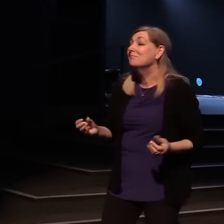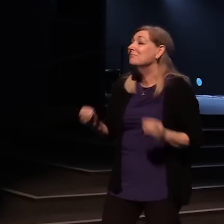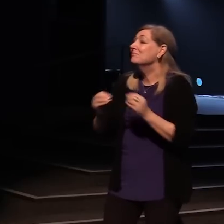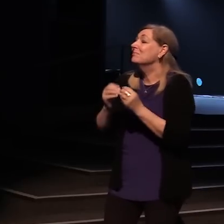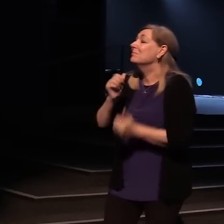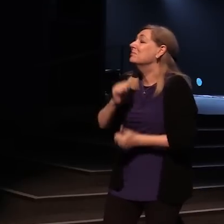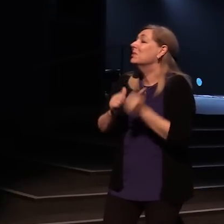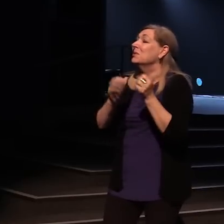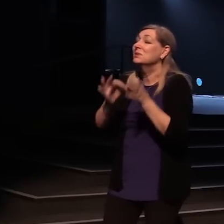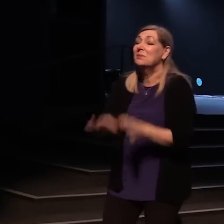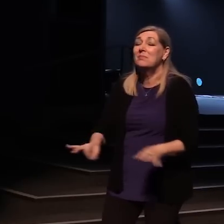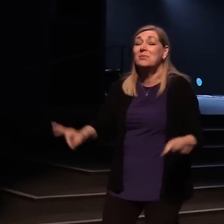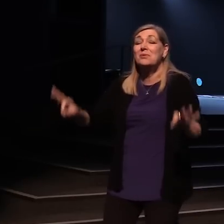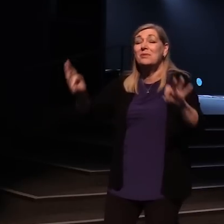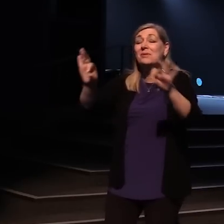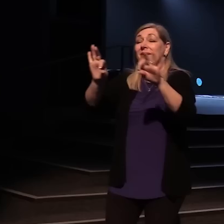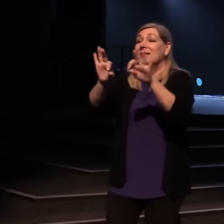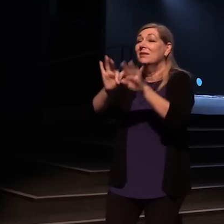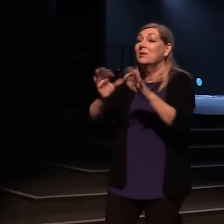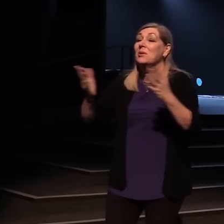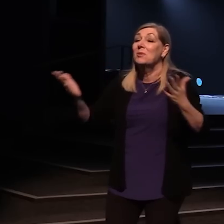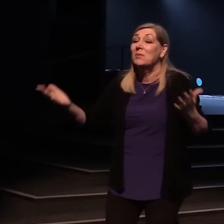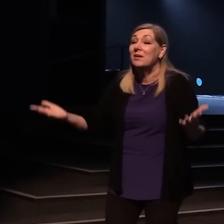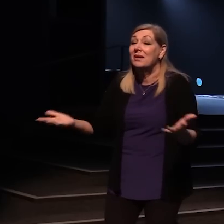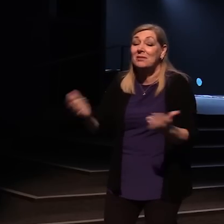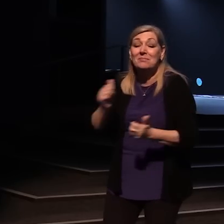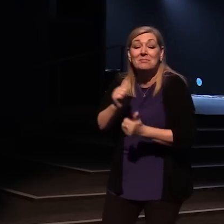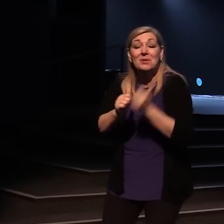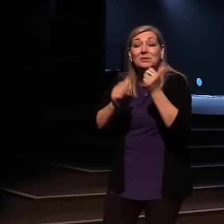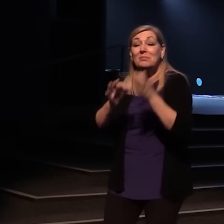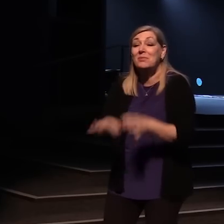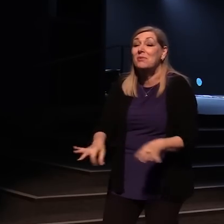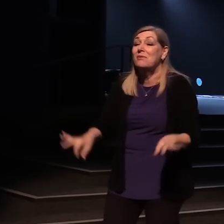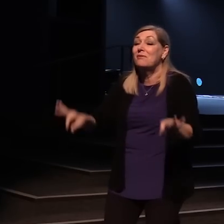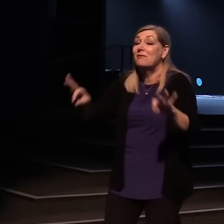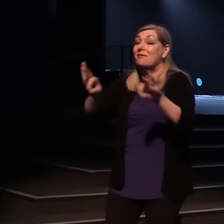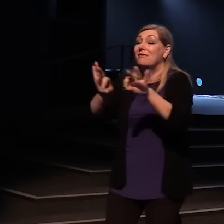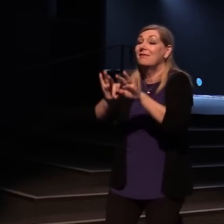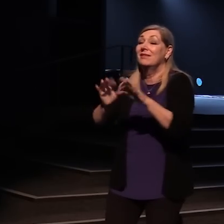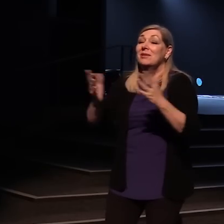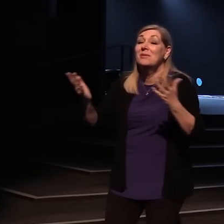nothing, more than anything,